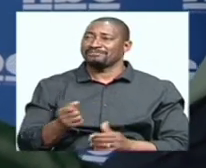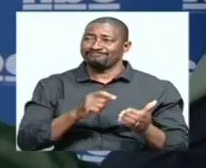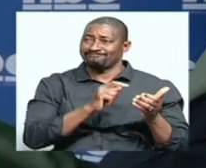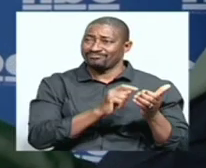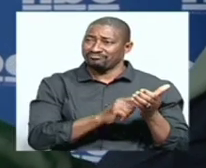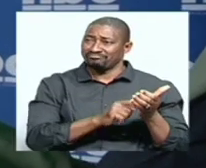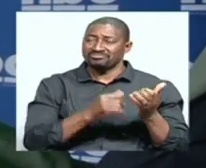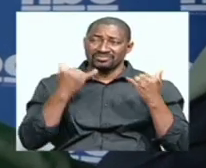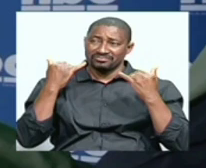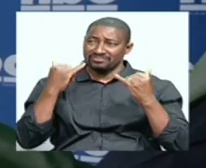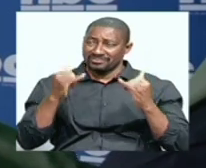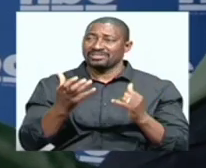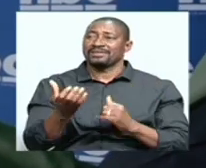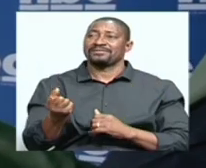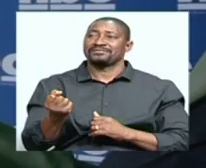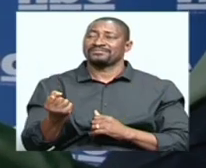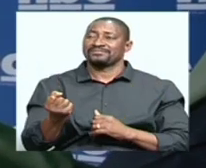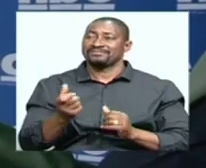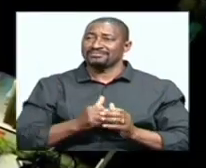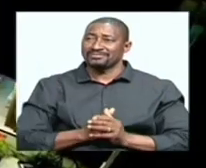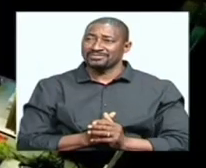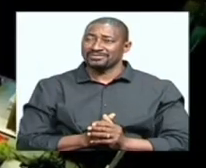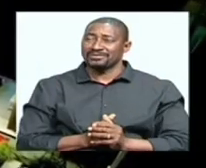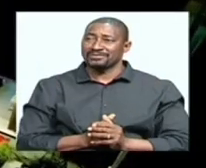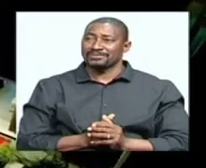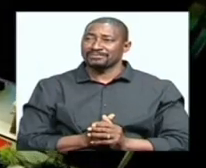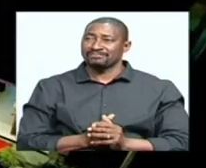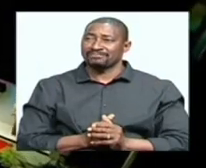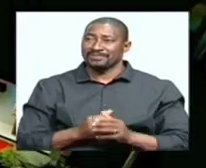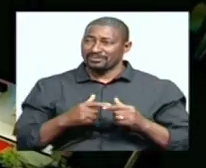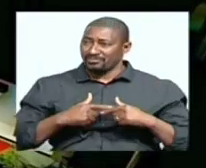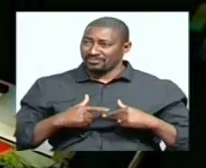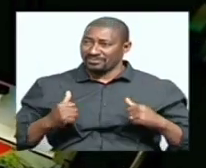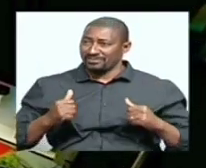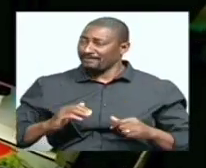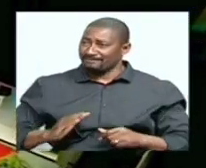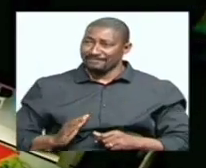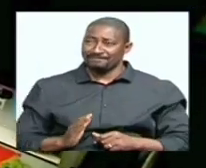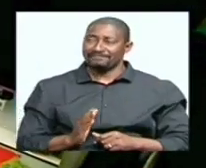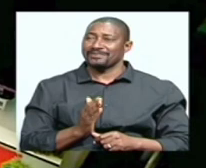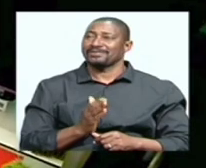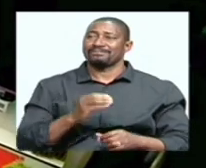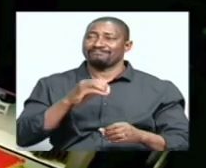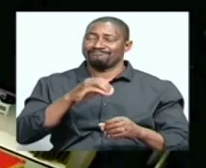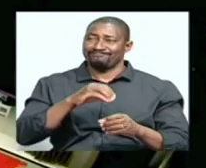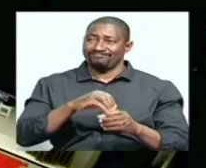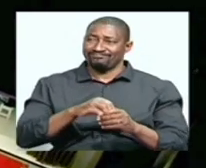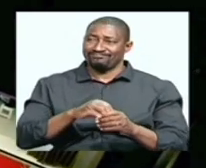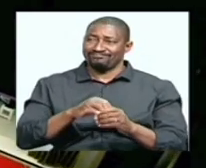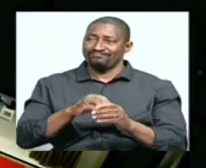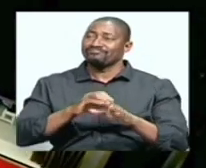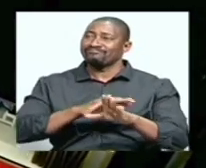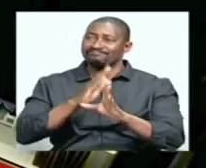or laptops, tablets or whatever it is. And so for us, it's part of that movement where we are going into a direction where